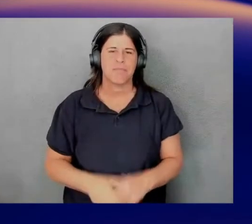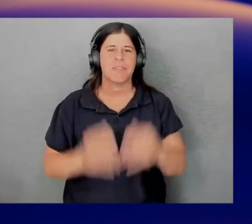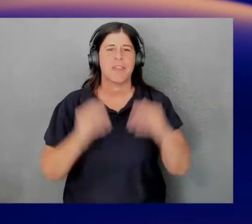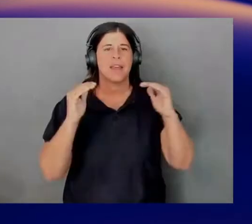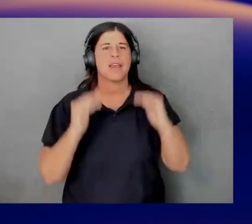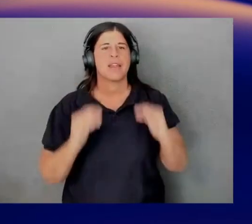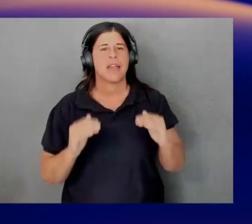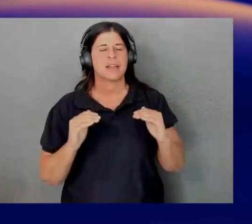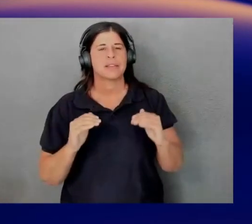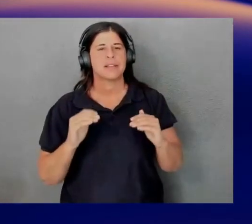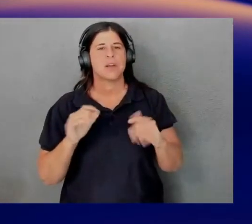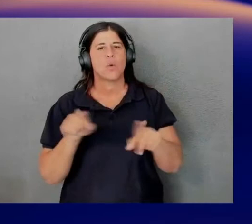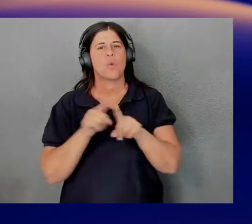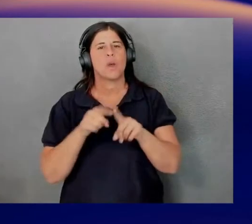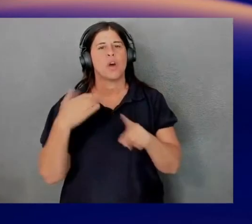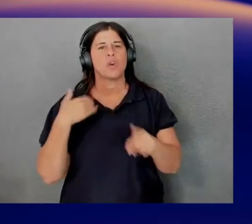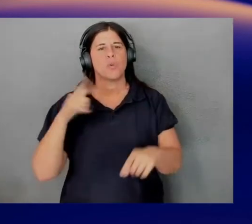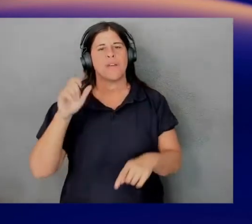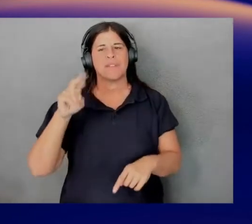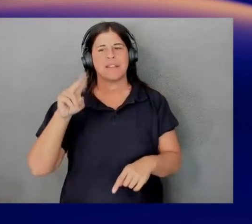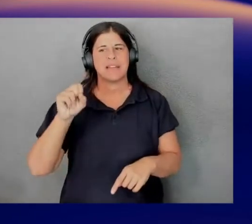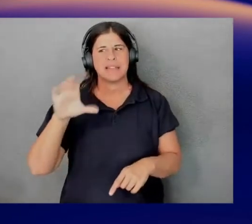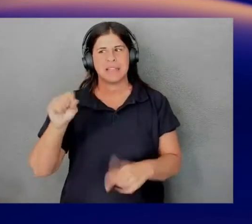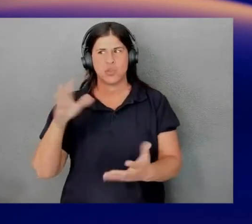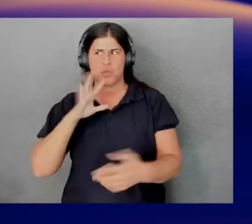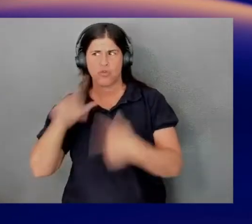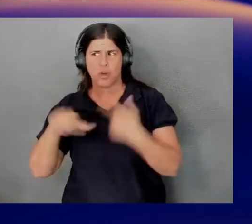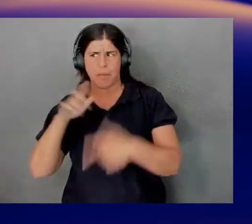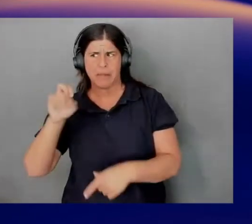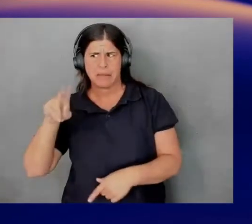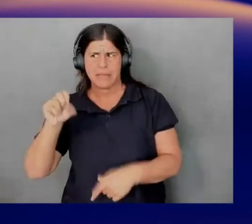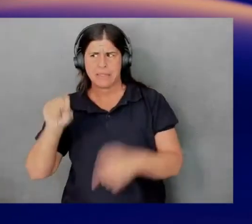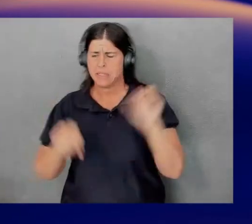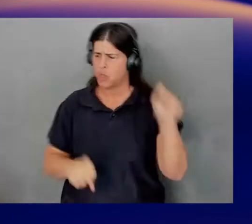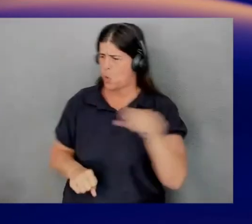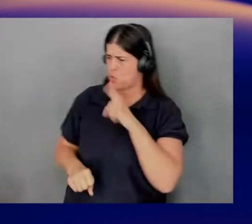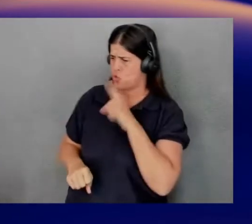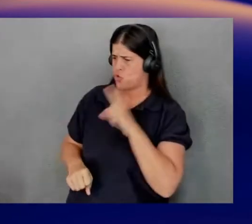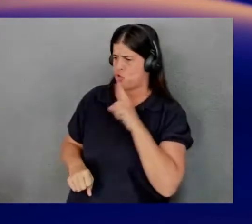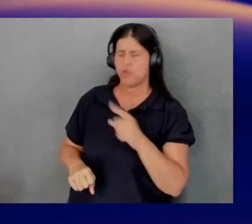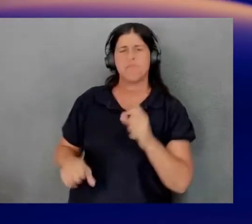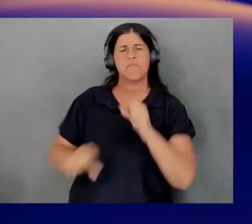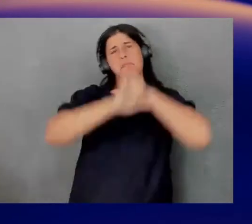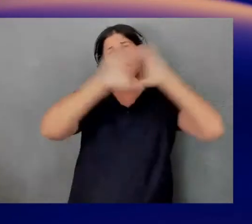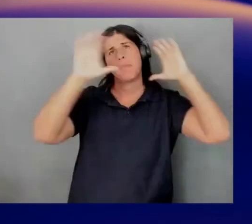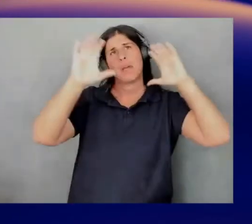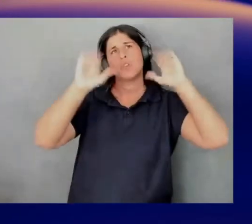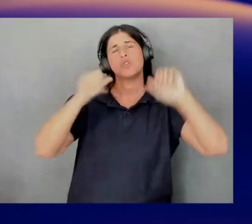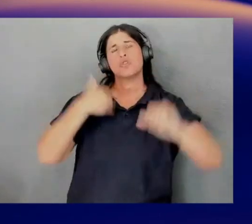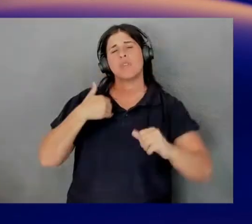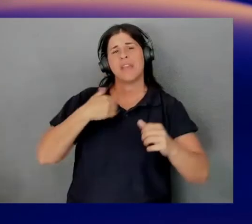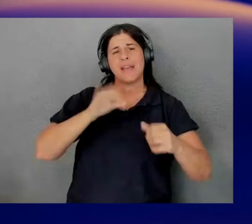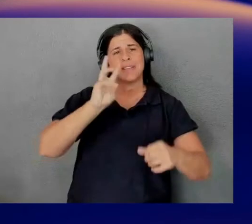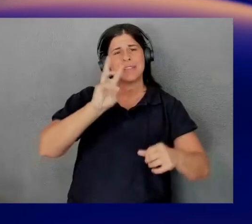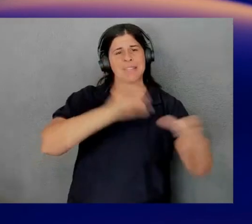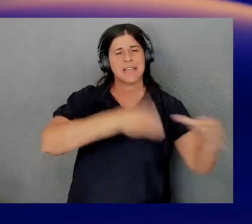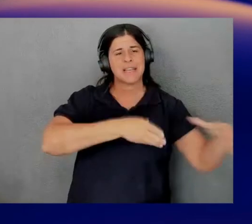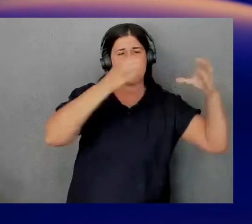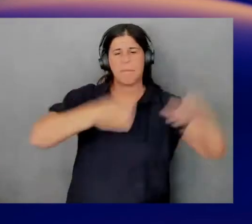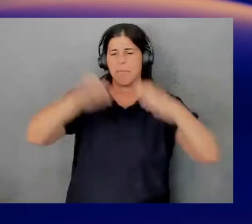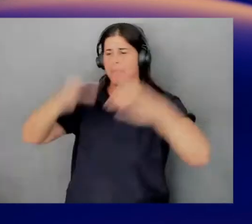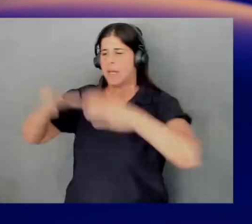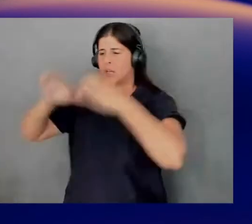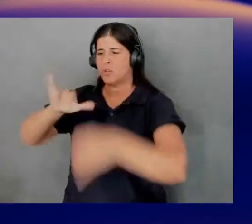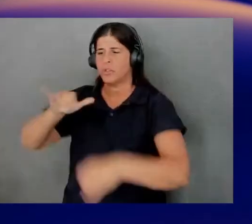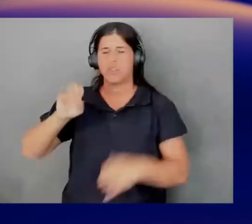we also have these lenses. you want to talk about lenses for a Yeah. Yeah, sure. So, there are six pillars as to what Joe mentioned for a well-architected